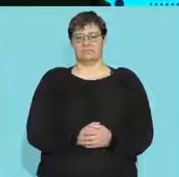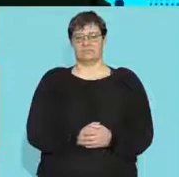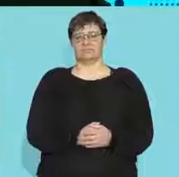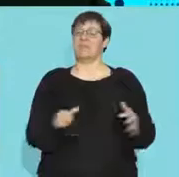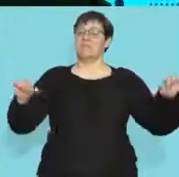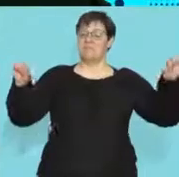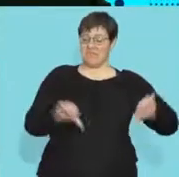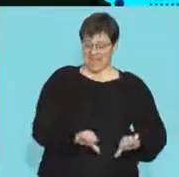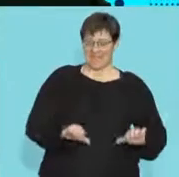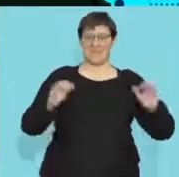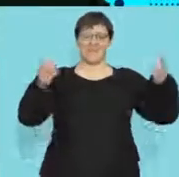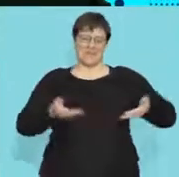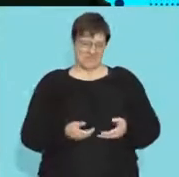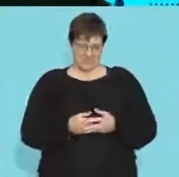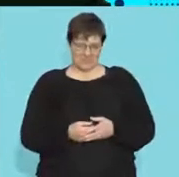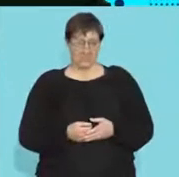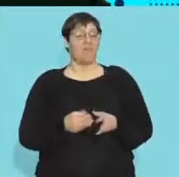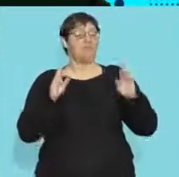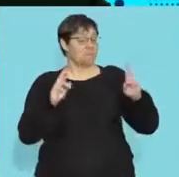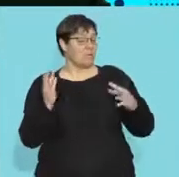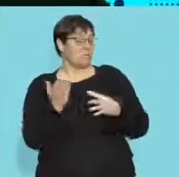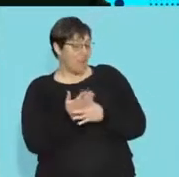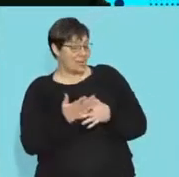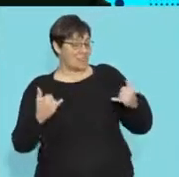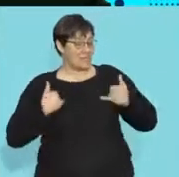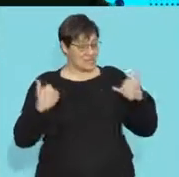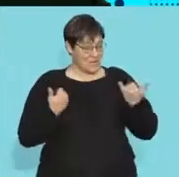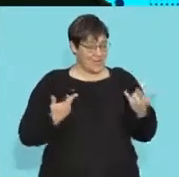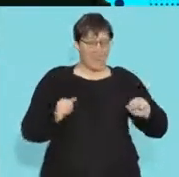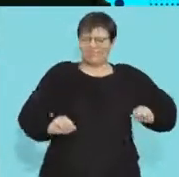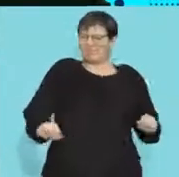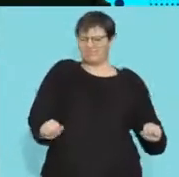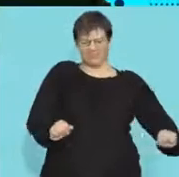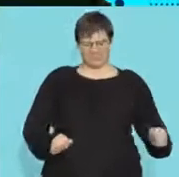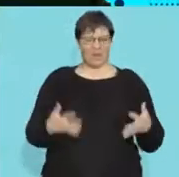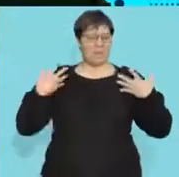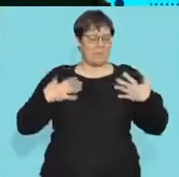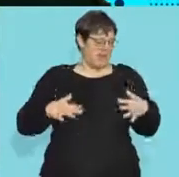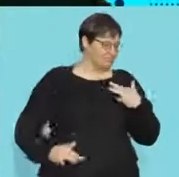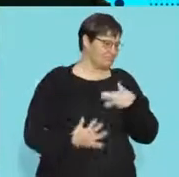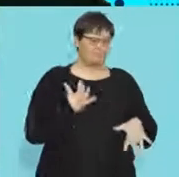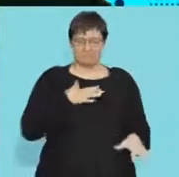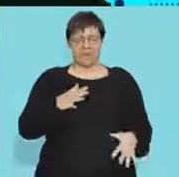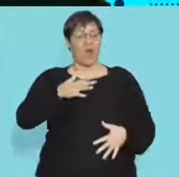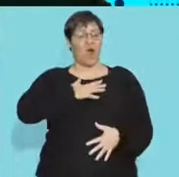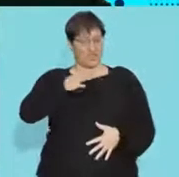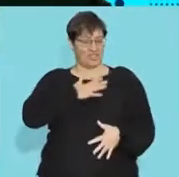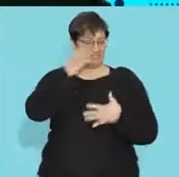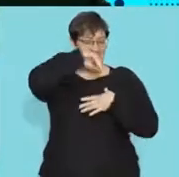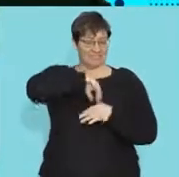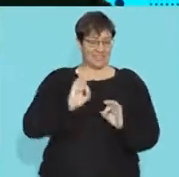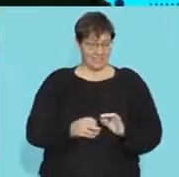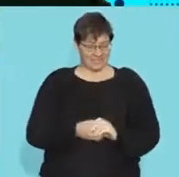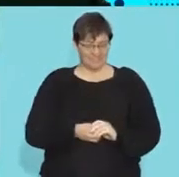welcome back life sciences i hope you had a good break just get those muscles stretch the blood going and the oxygen coming in